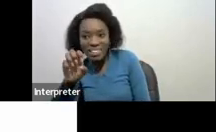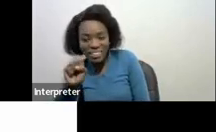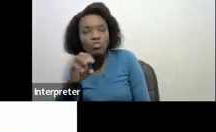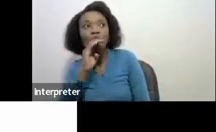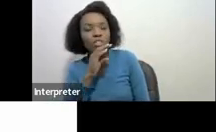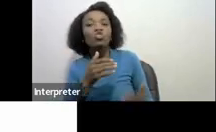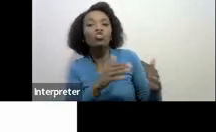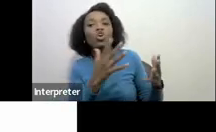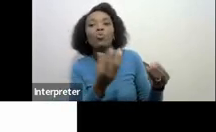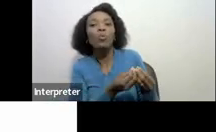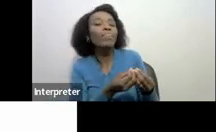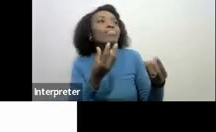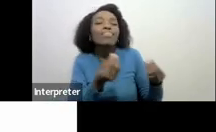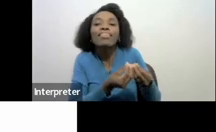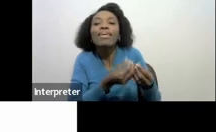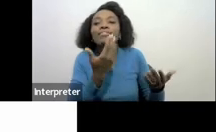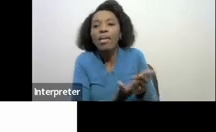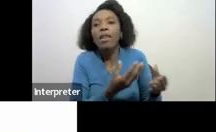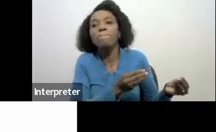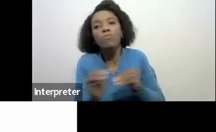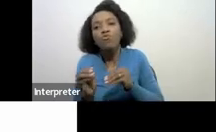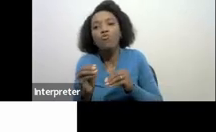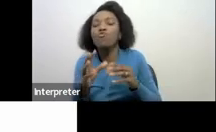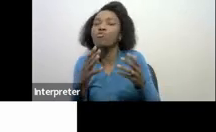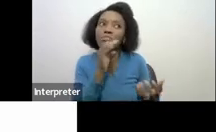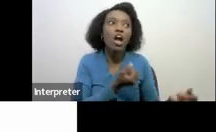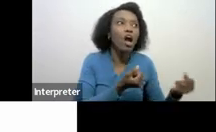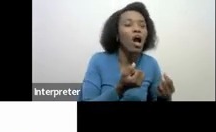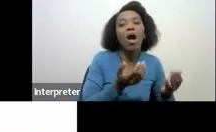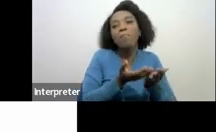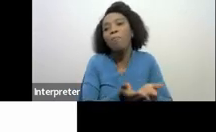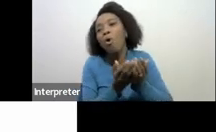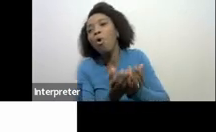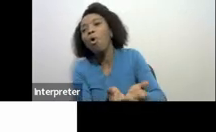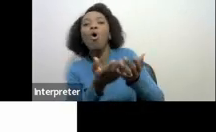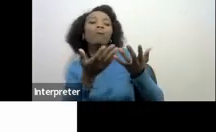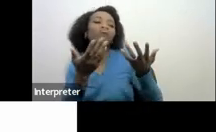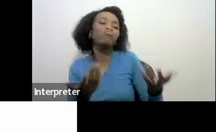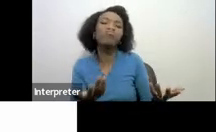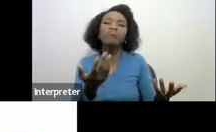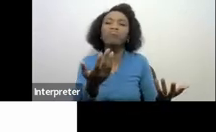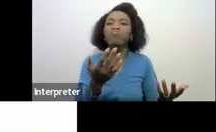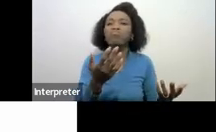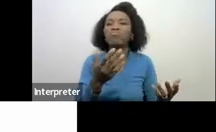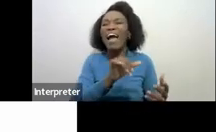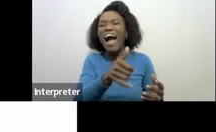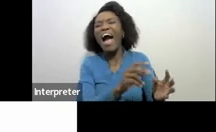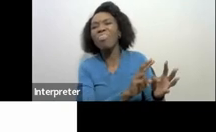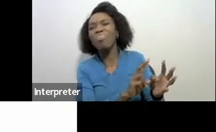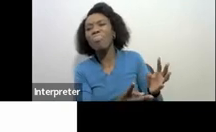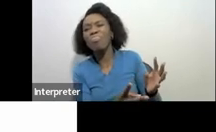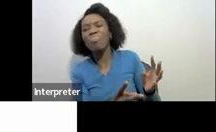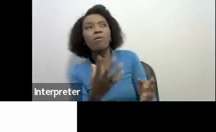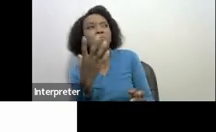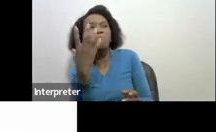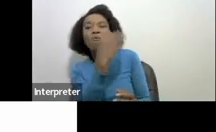assets that would refer to the boats the jet lears to the beautiful